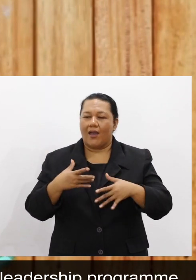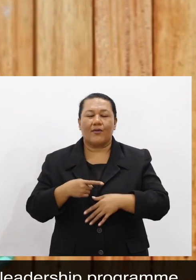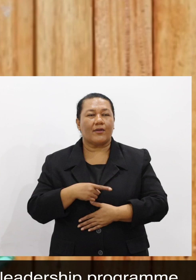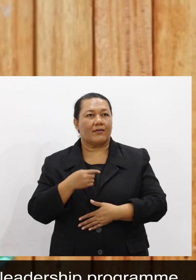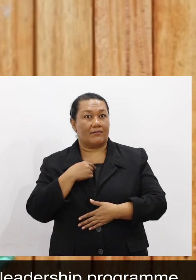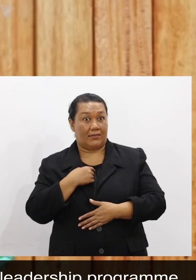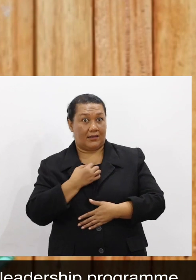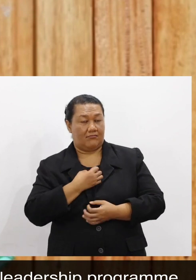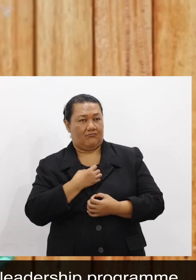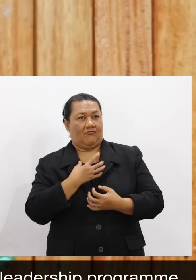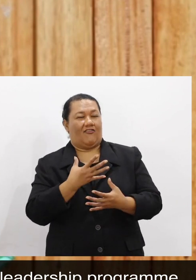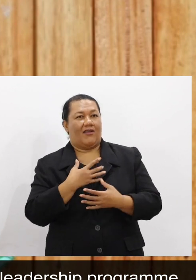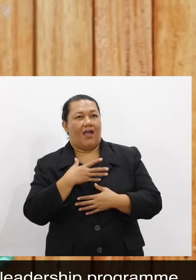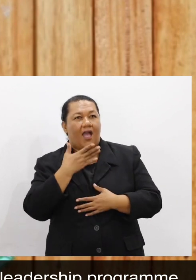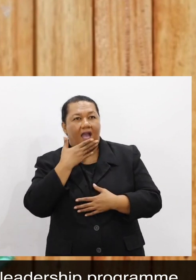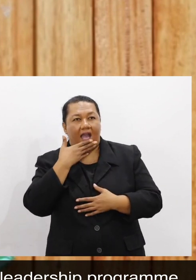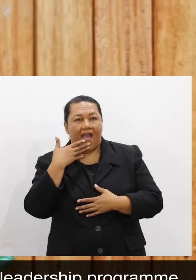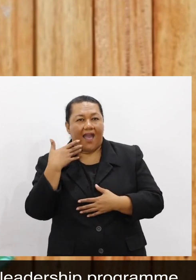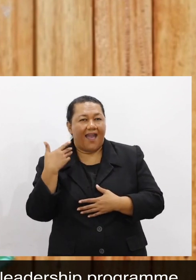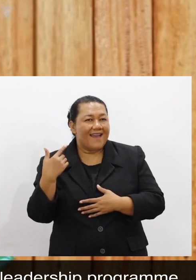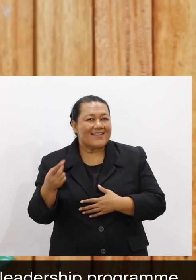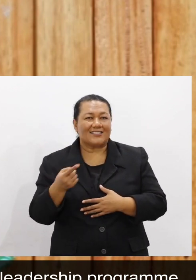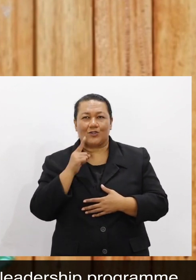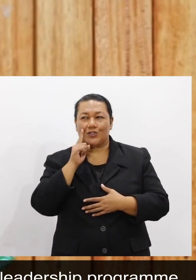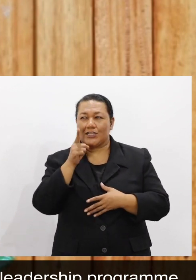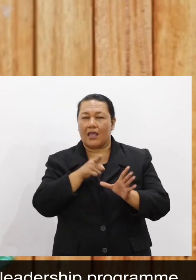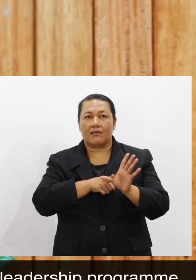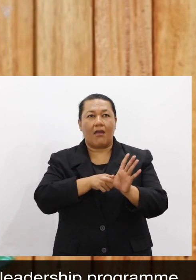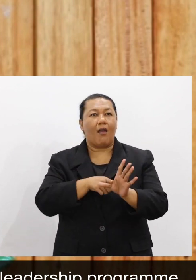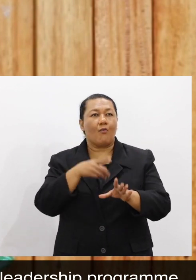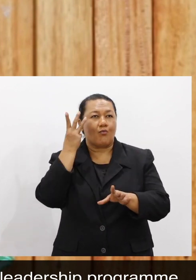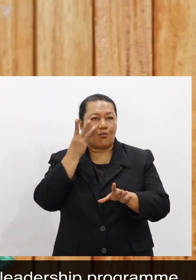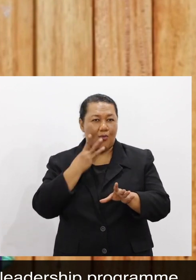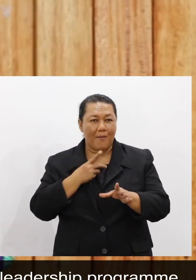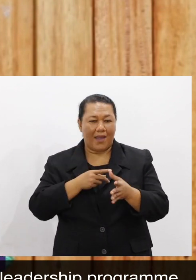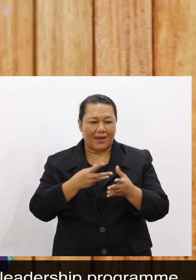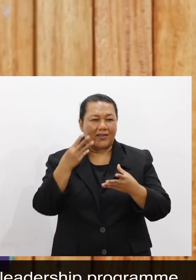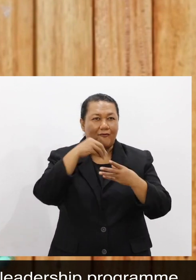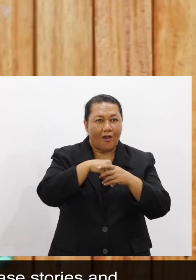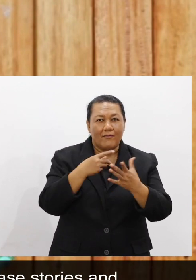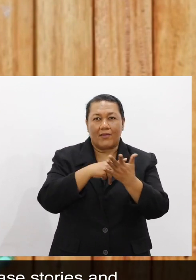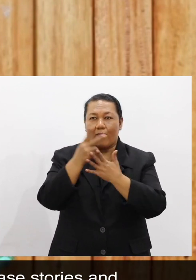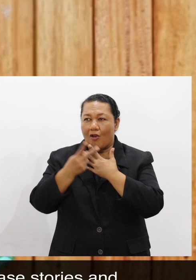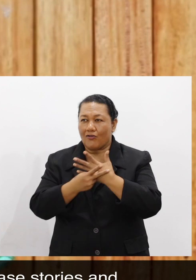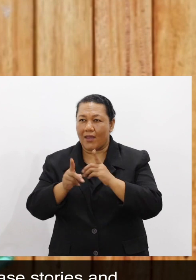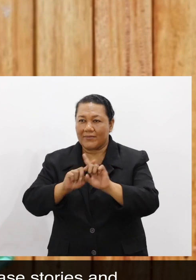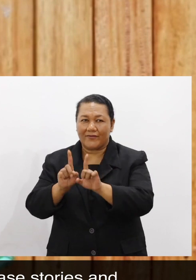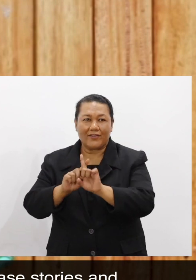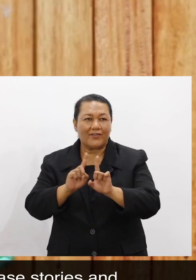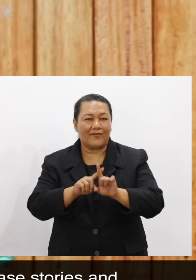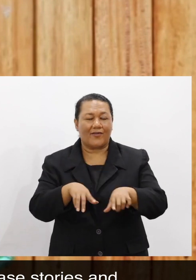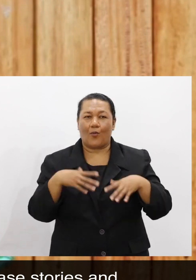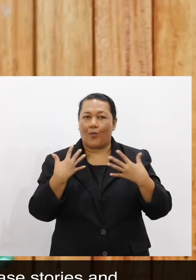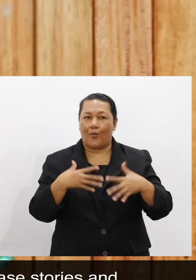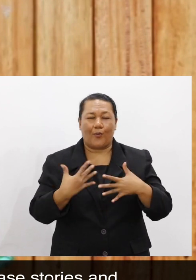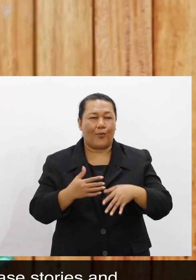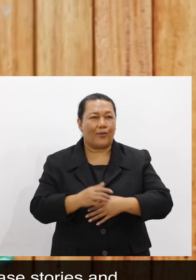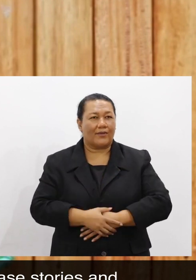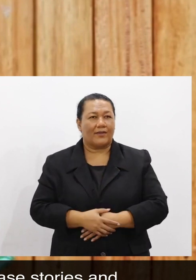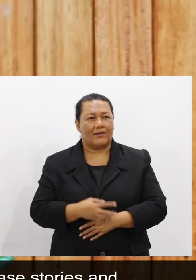about the panel session of the young women's leadership program, which they were on the panel